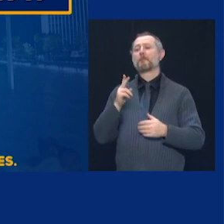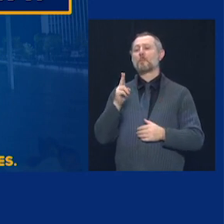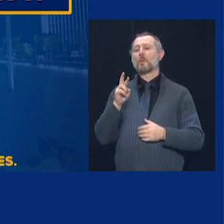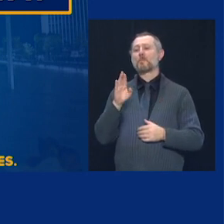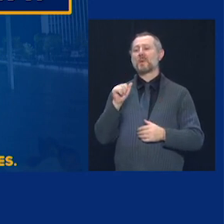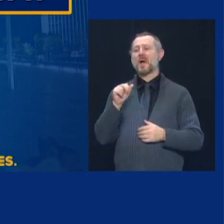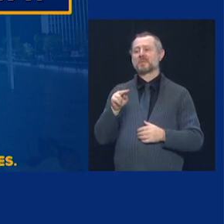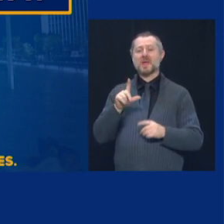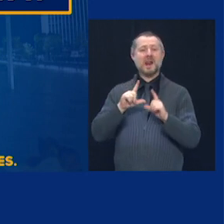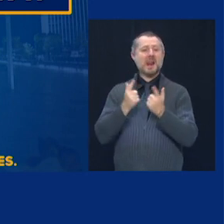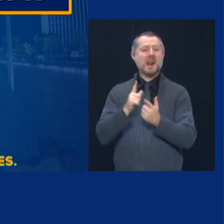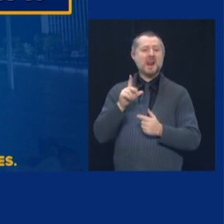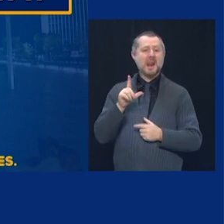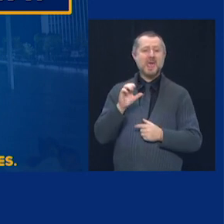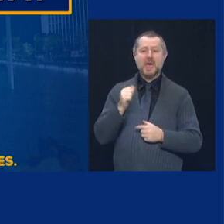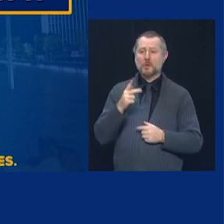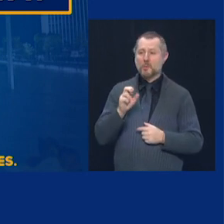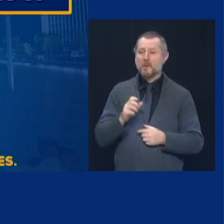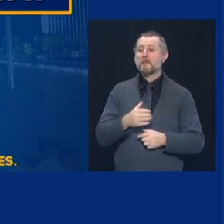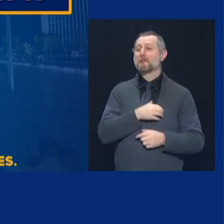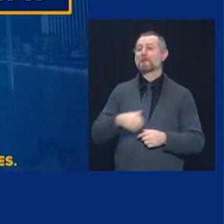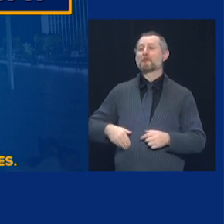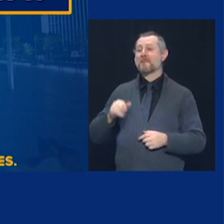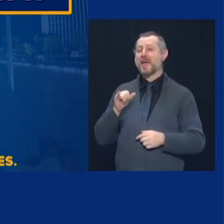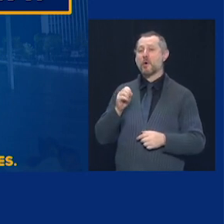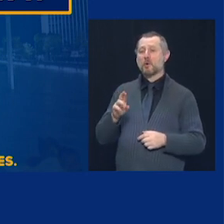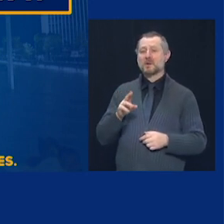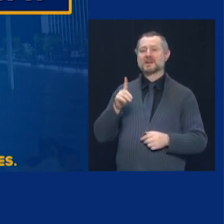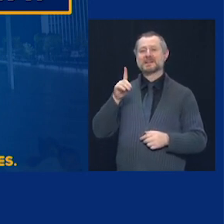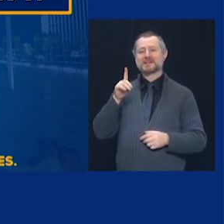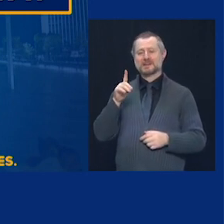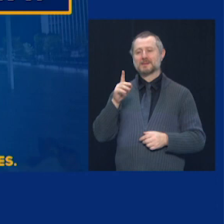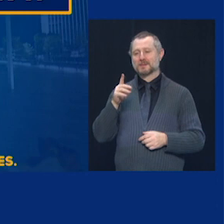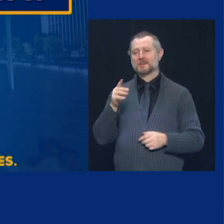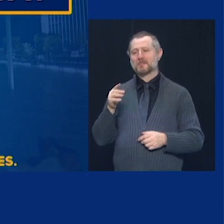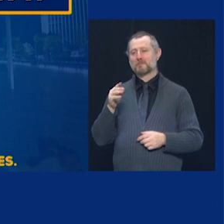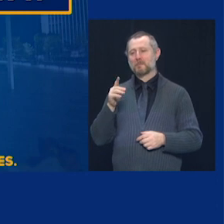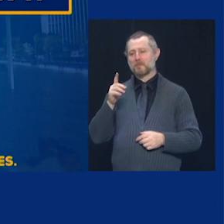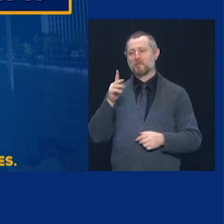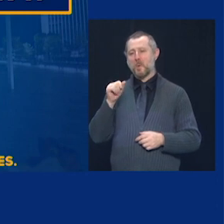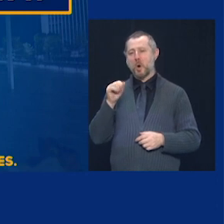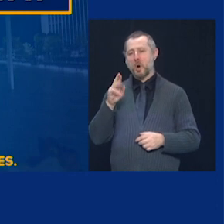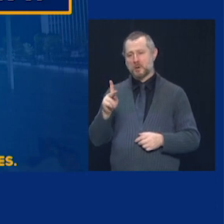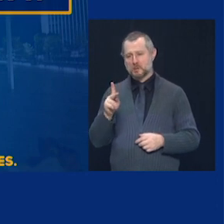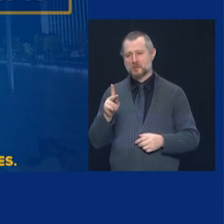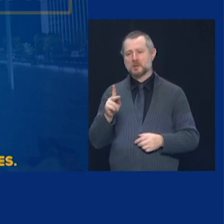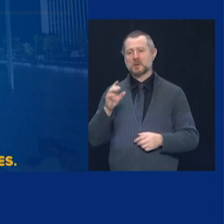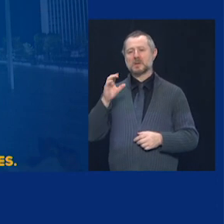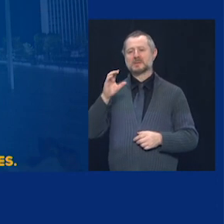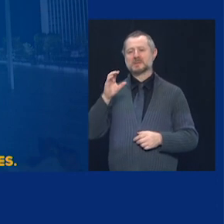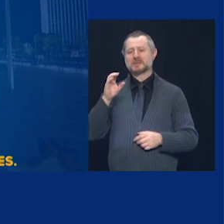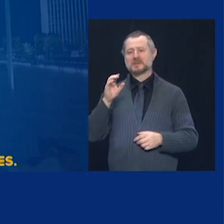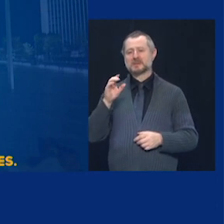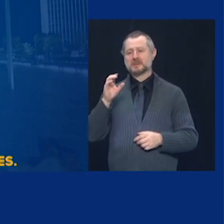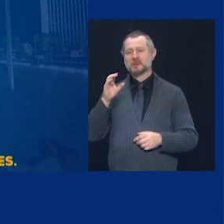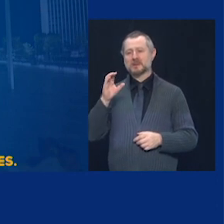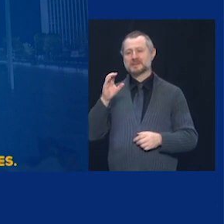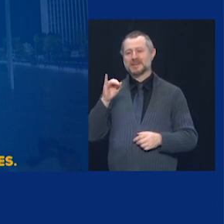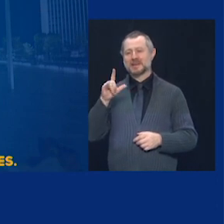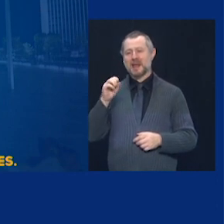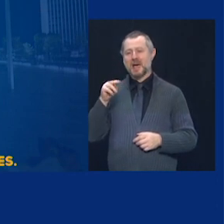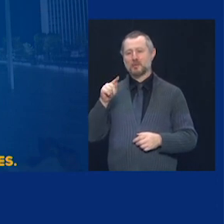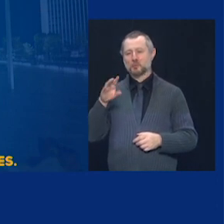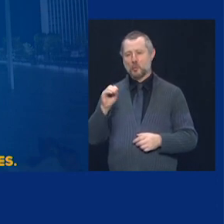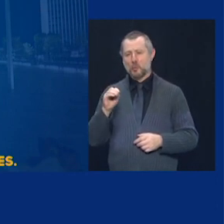Mark Morial. But this is a point that we have to bring home, and we have to be successful.